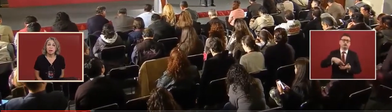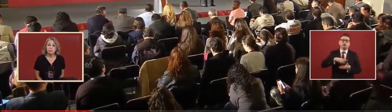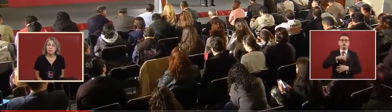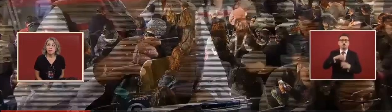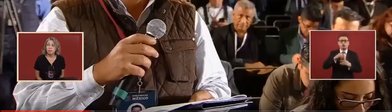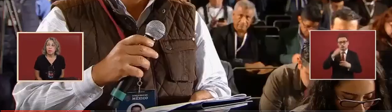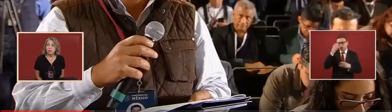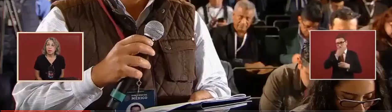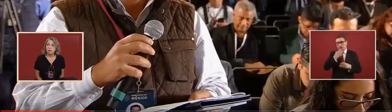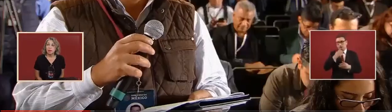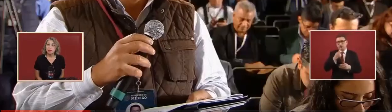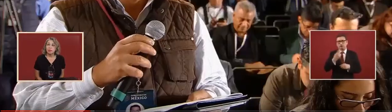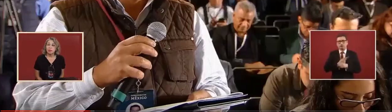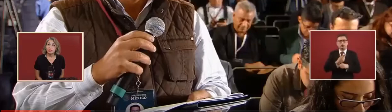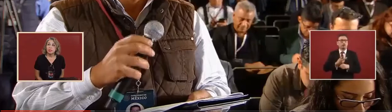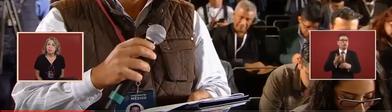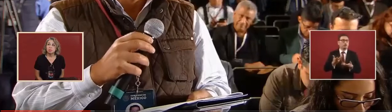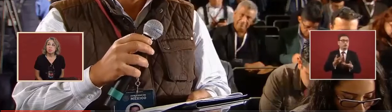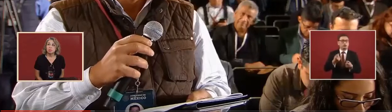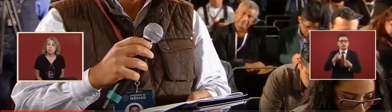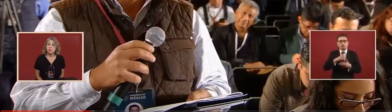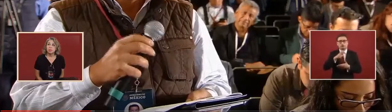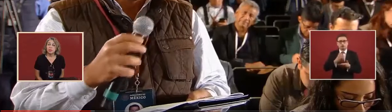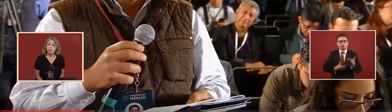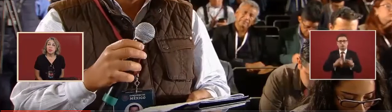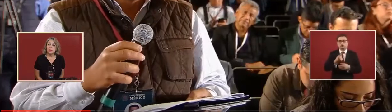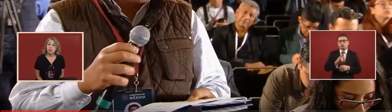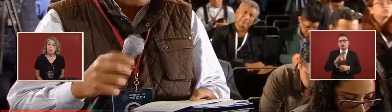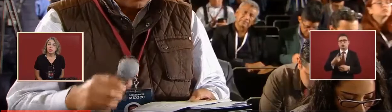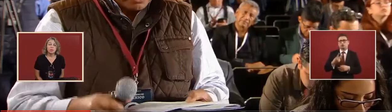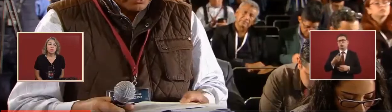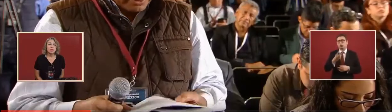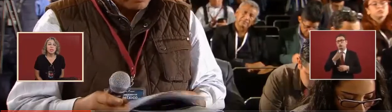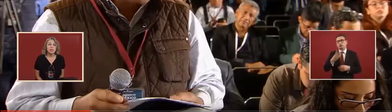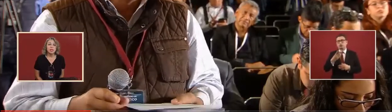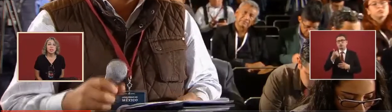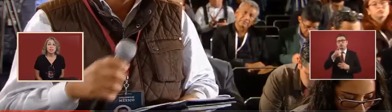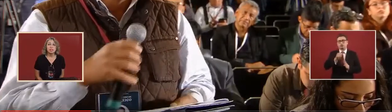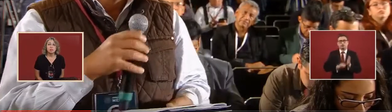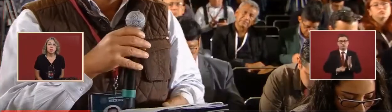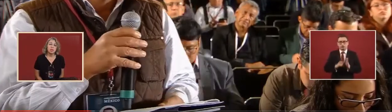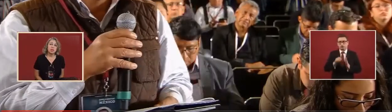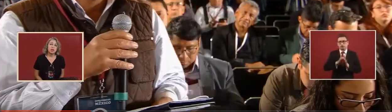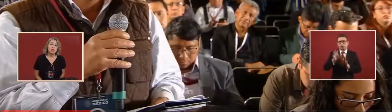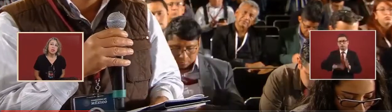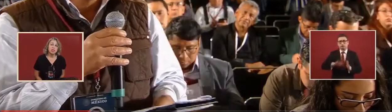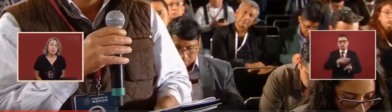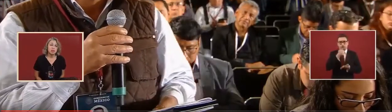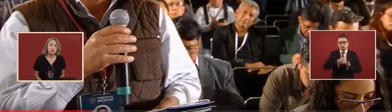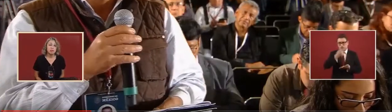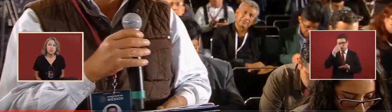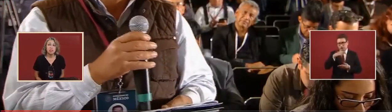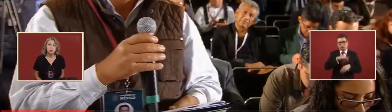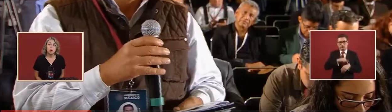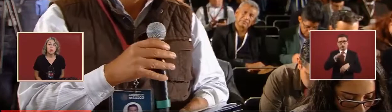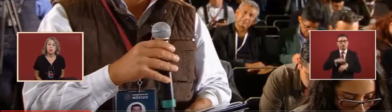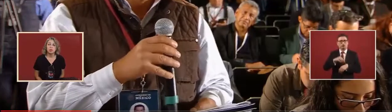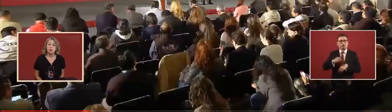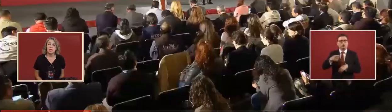need to suspend the contracts that are for just one and three and six months.